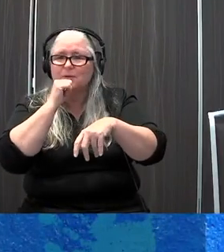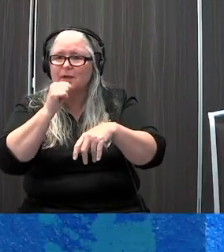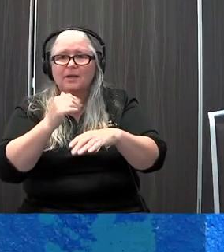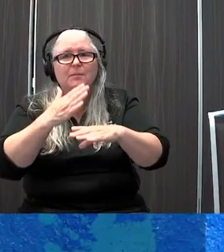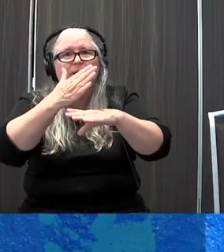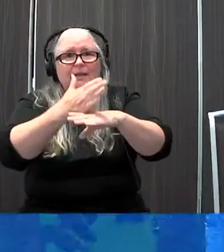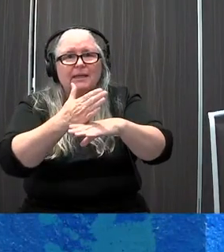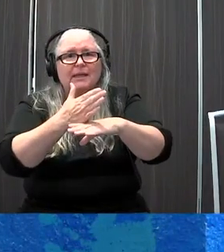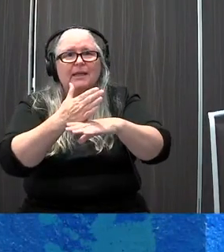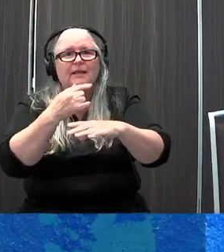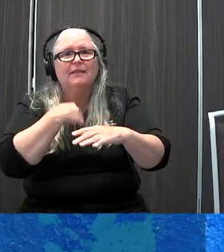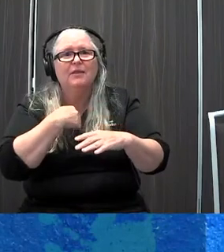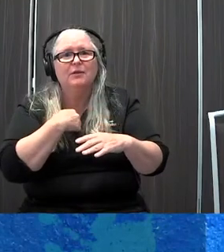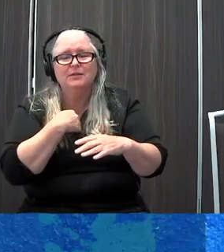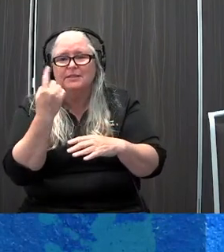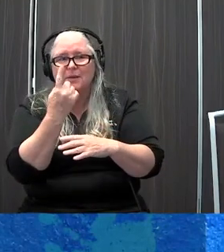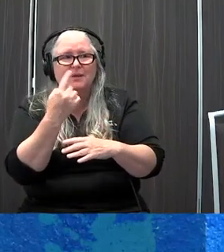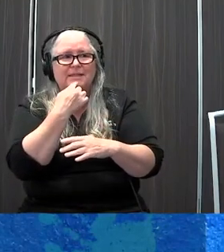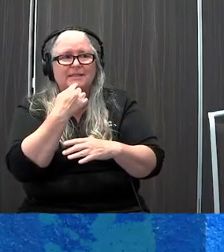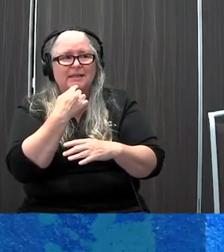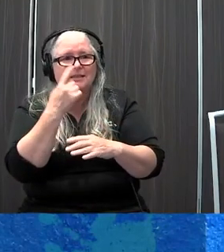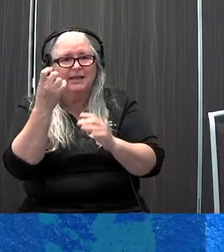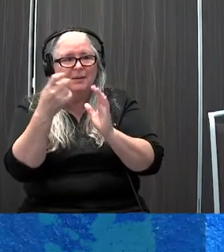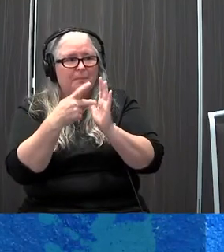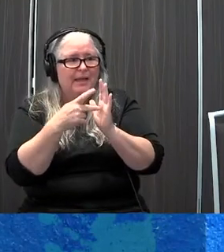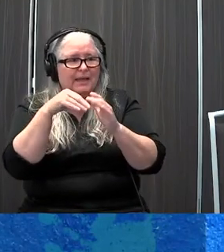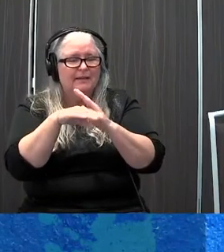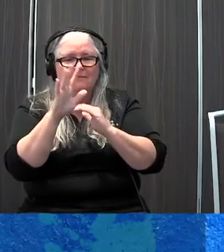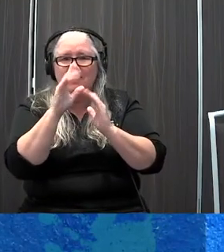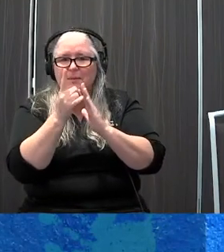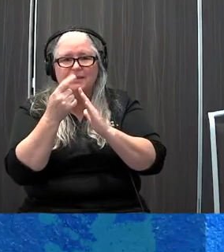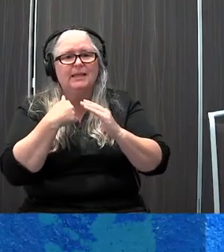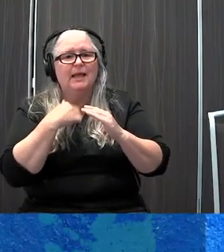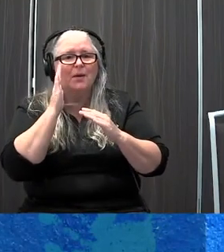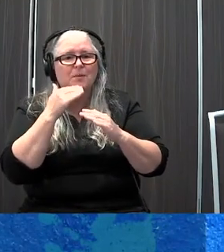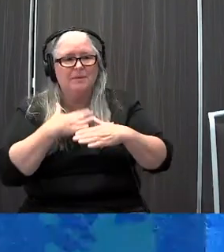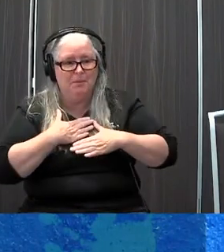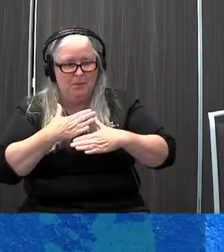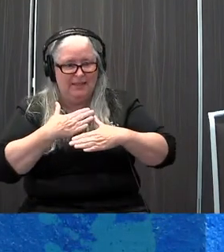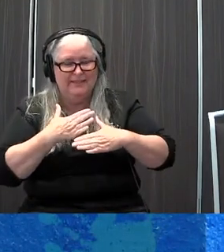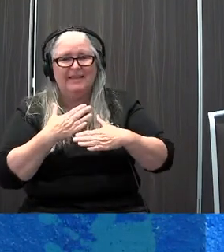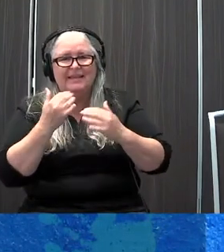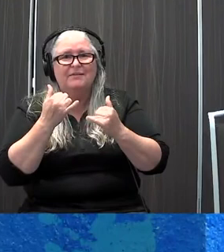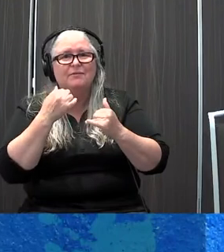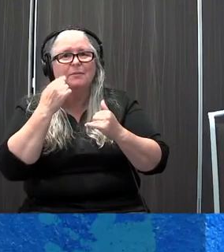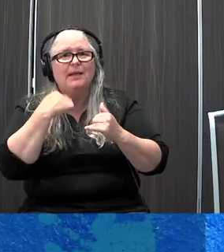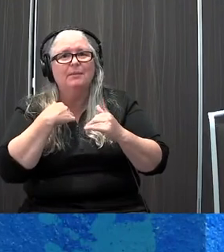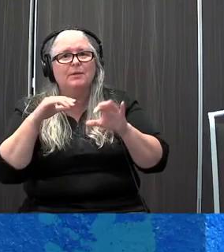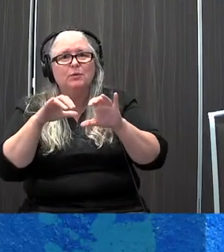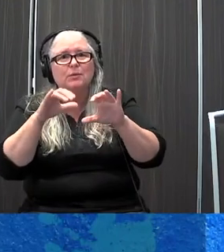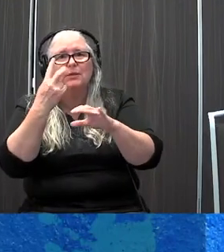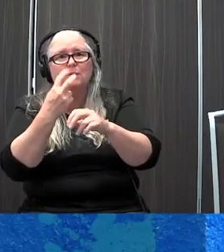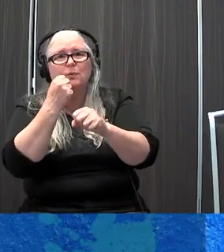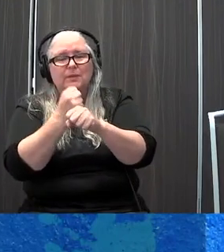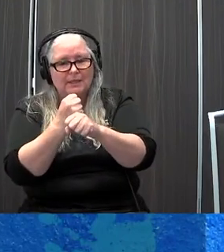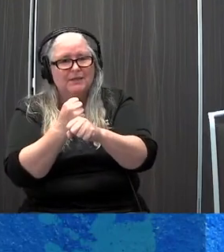sign that says, come back in five minutes, I'm breathing. For me, I do it when I wake up. I finally have a practice. It took me a while. I've been doing it for about two years. Every